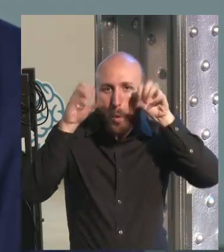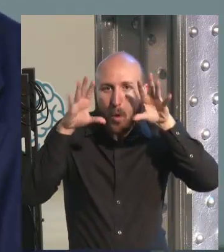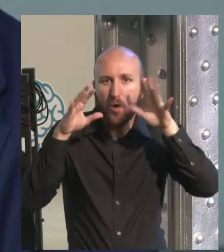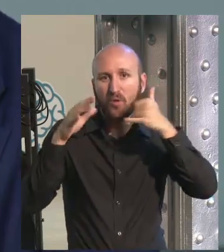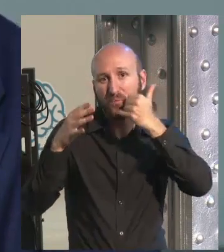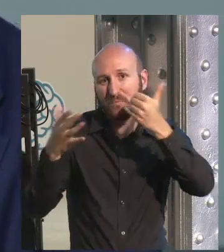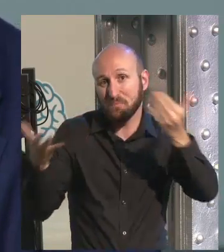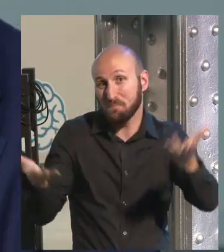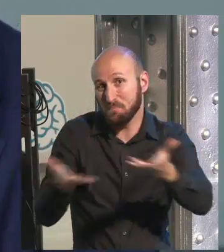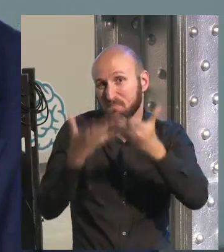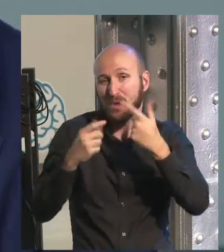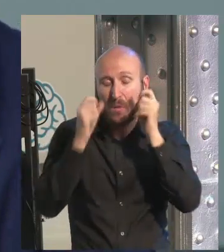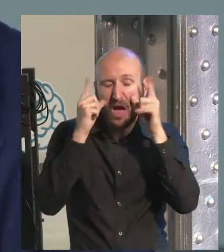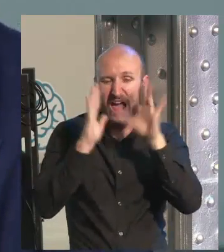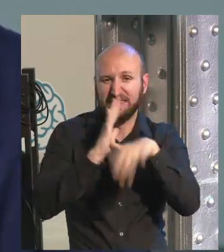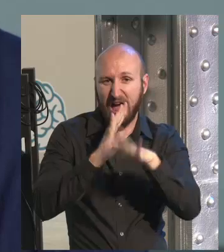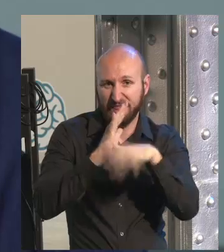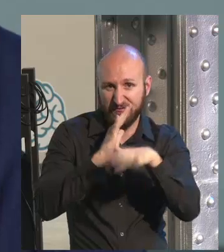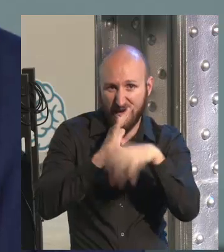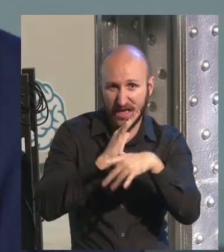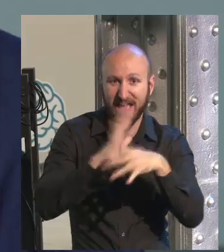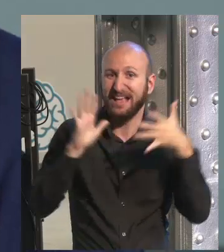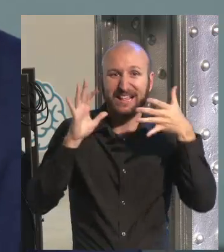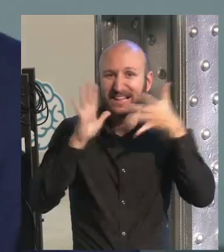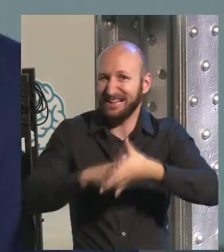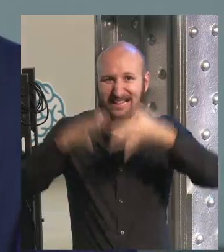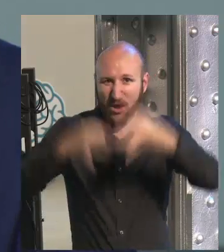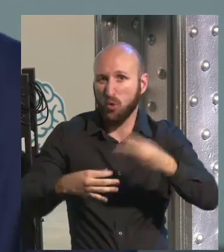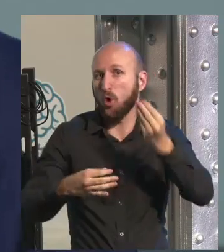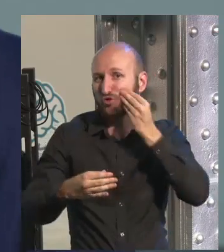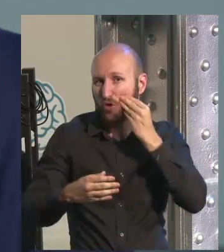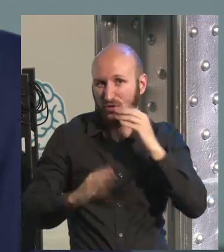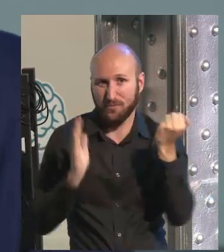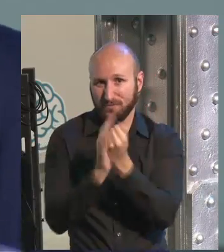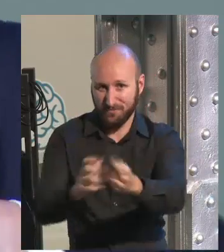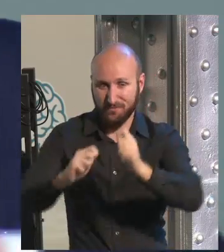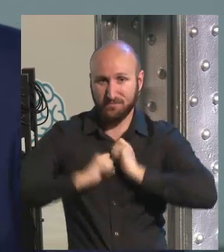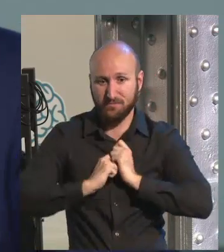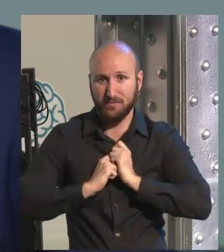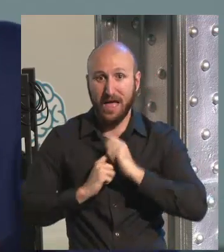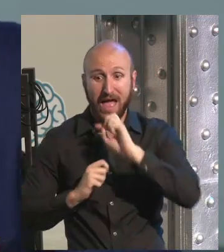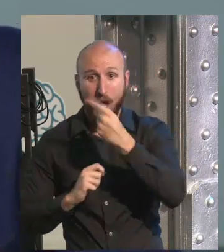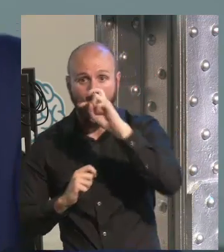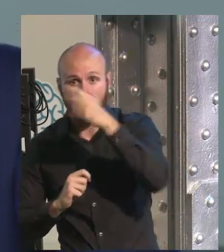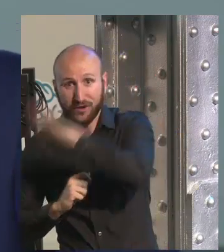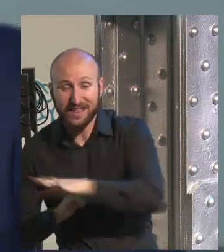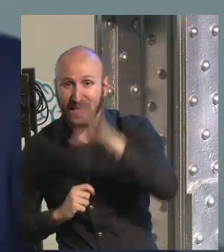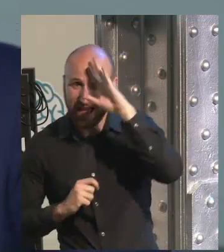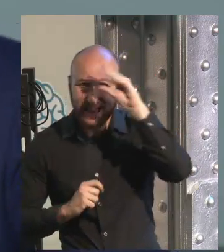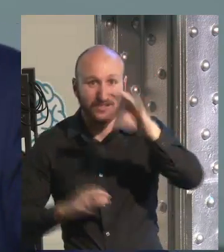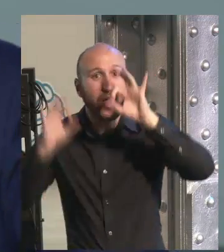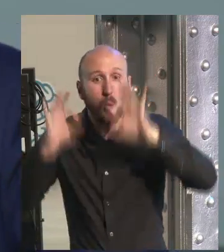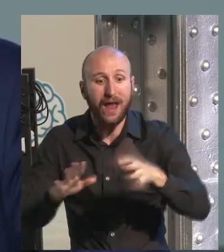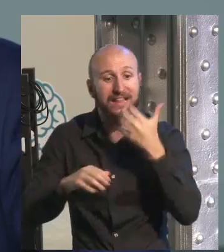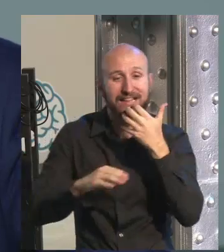he's an early bird. But a child that is more comfortable during